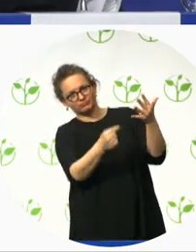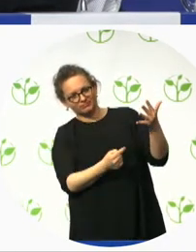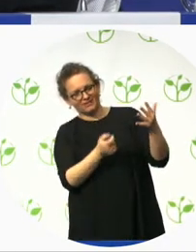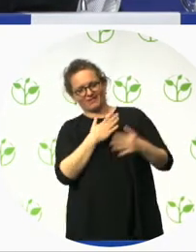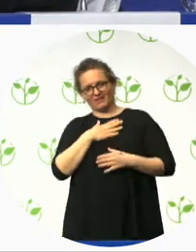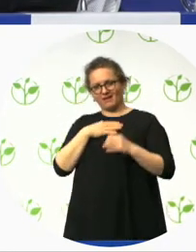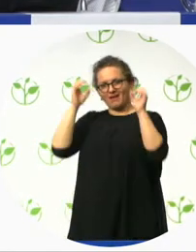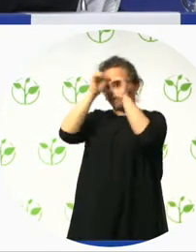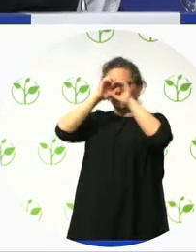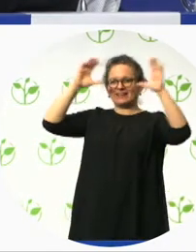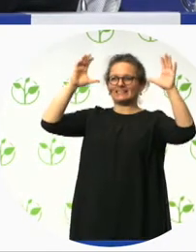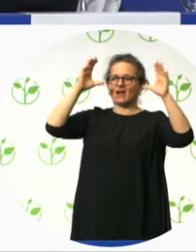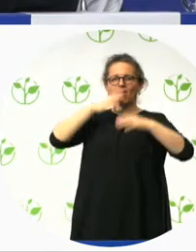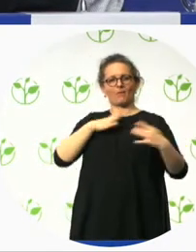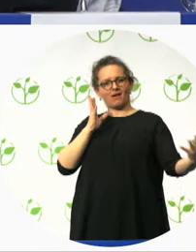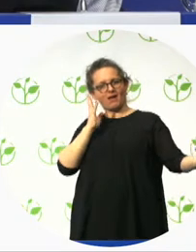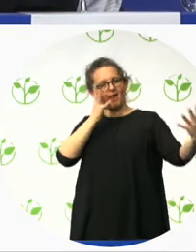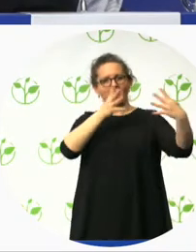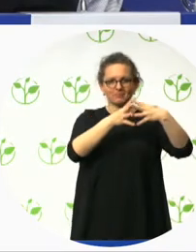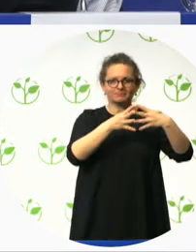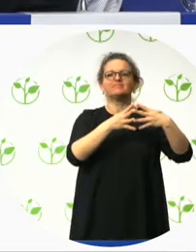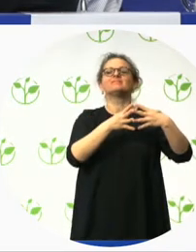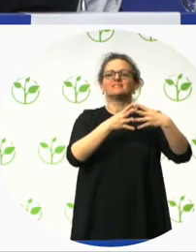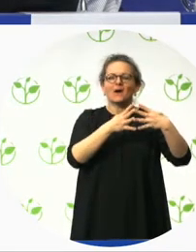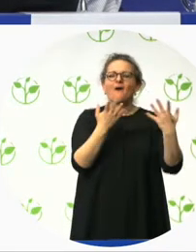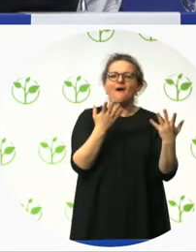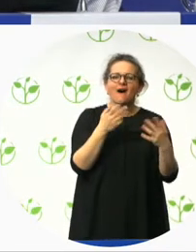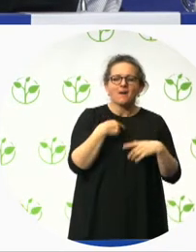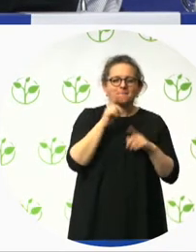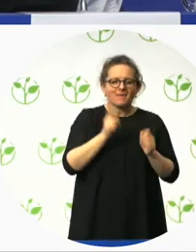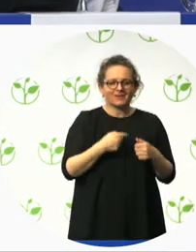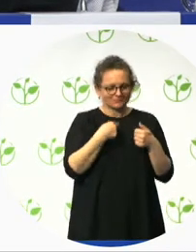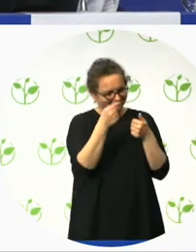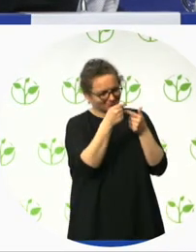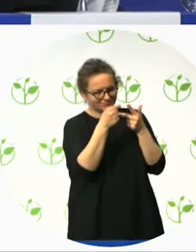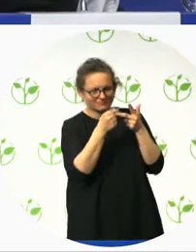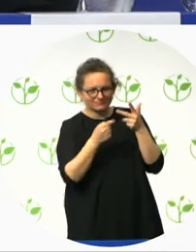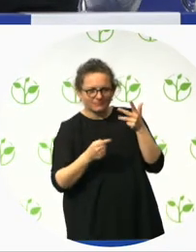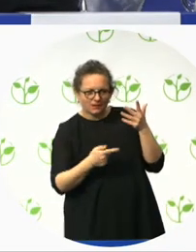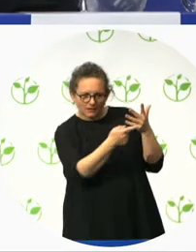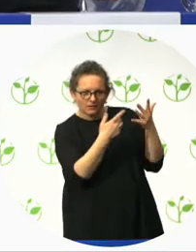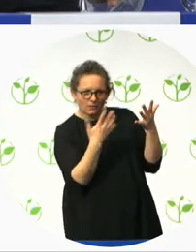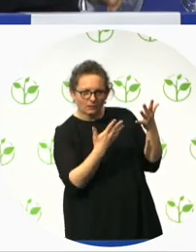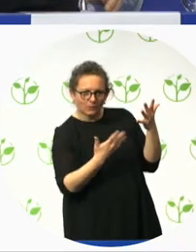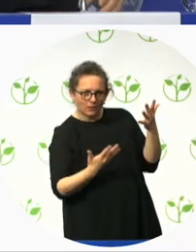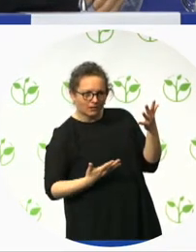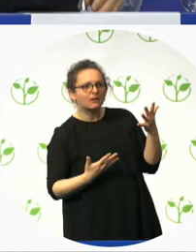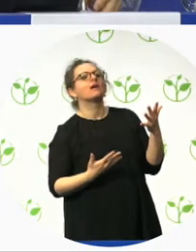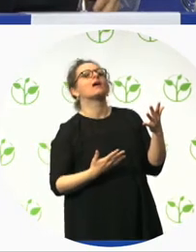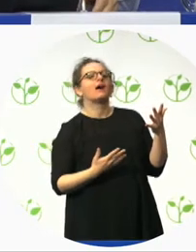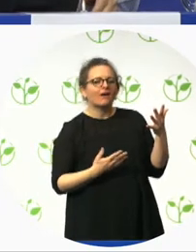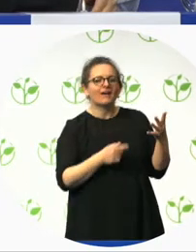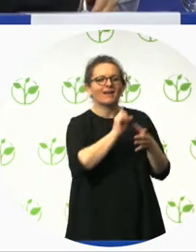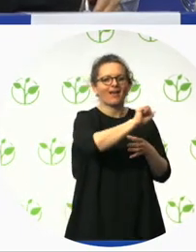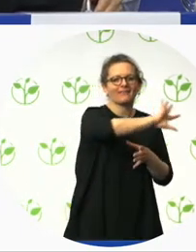project. And it was really about being inclusive, driving innovative programming, and really